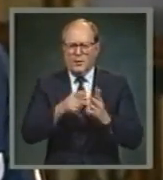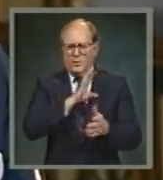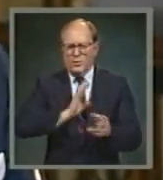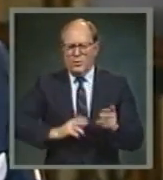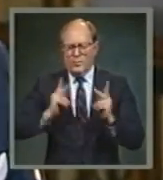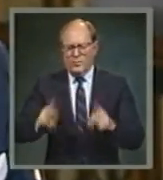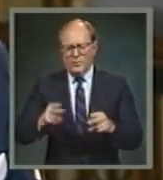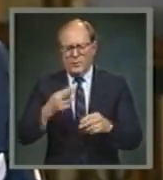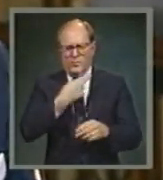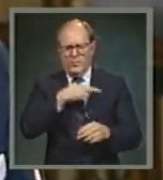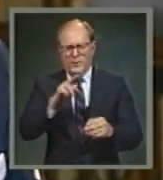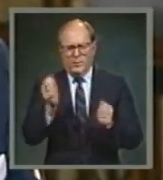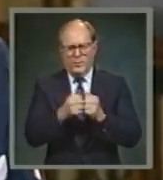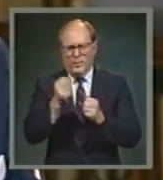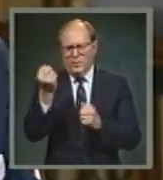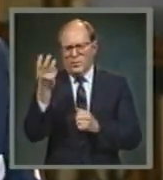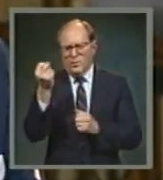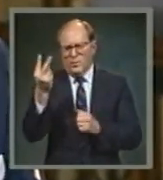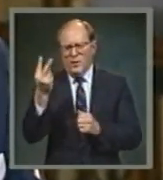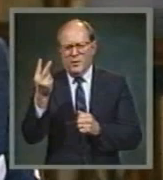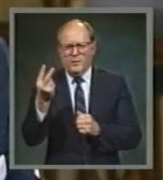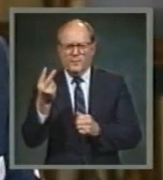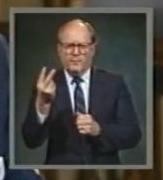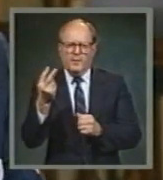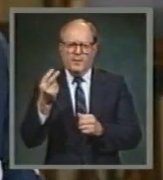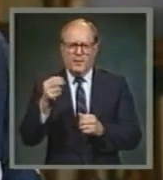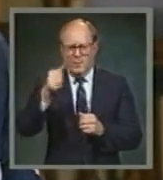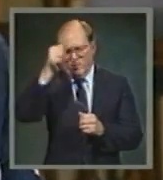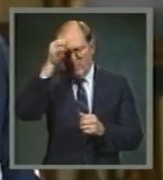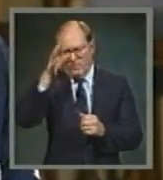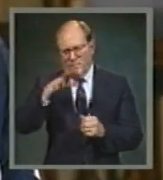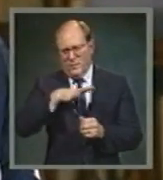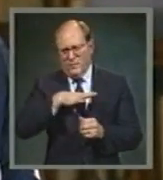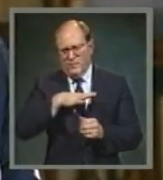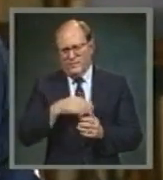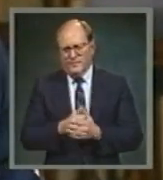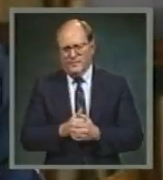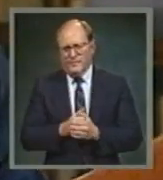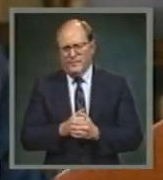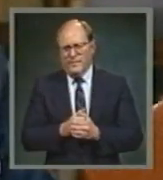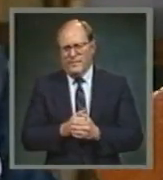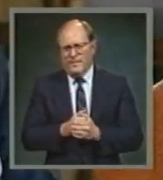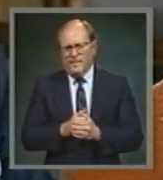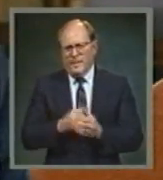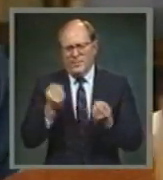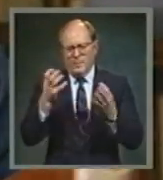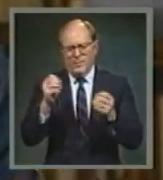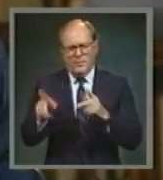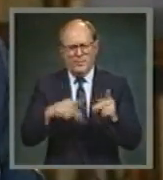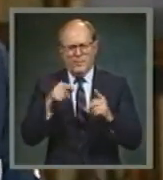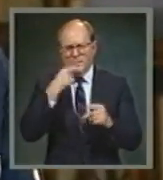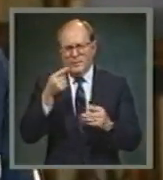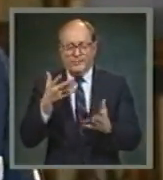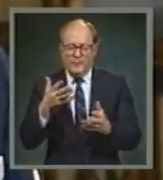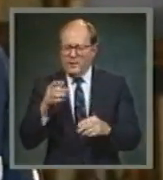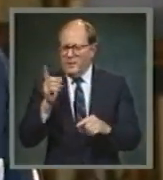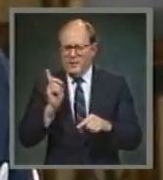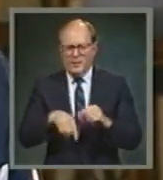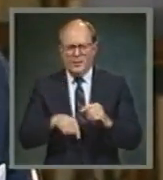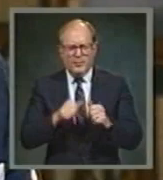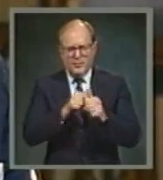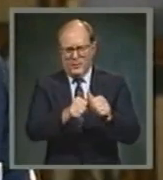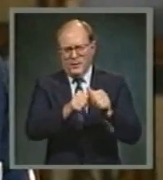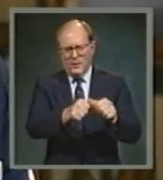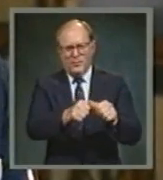poor, unknown, uneducated, social rejects. Many people said, why, it couldn't